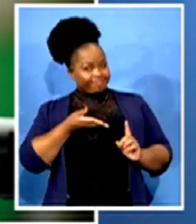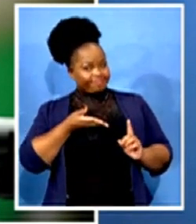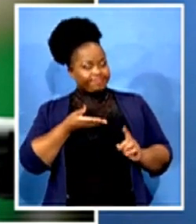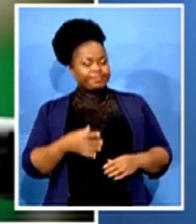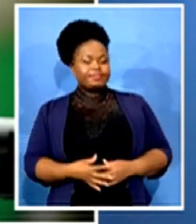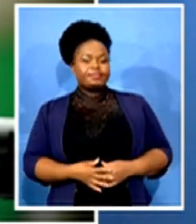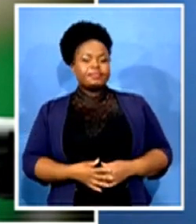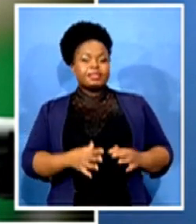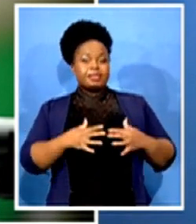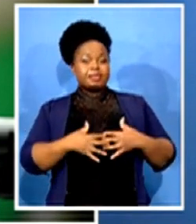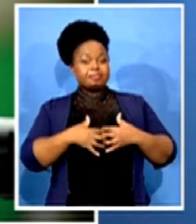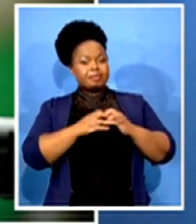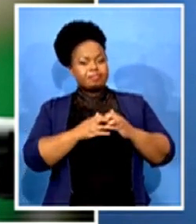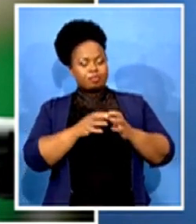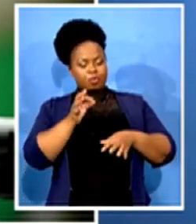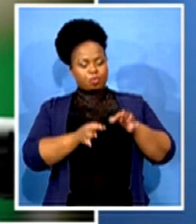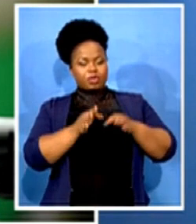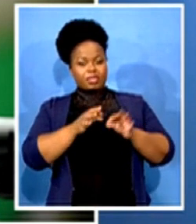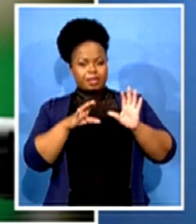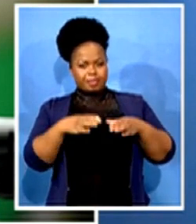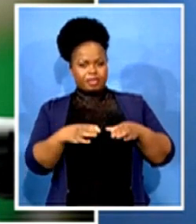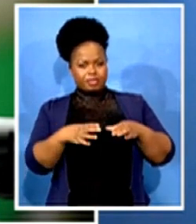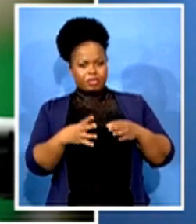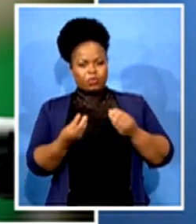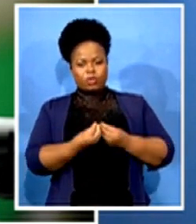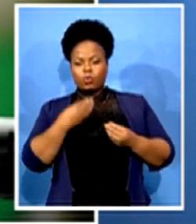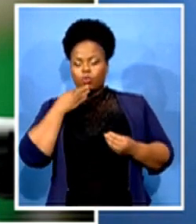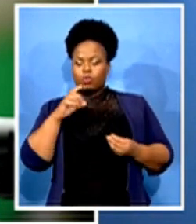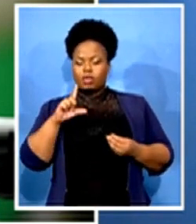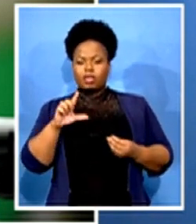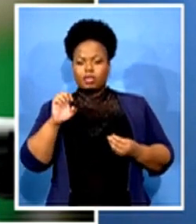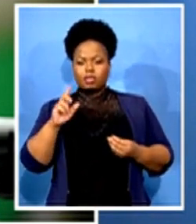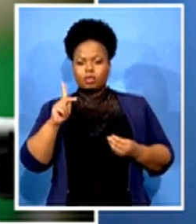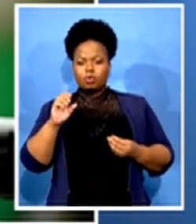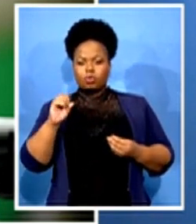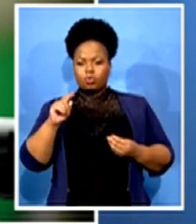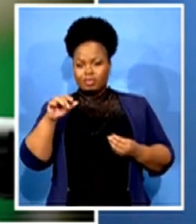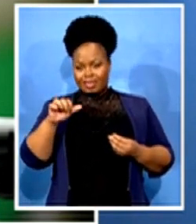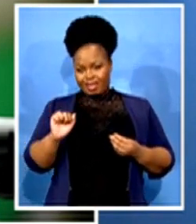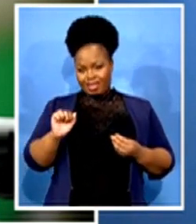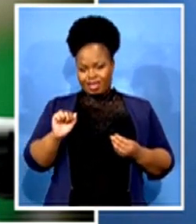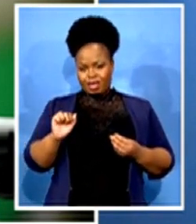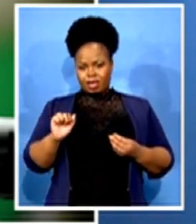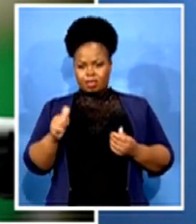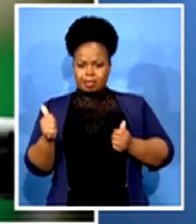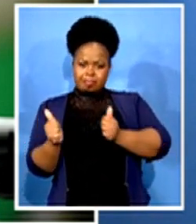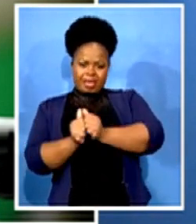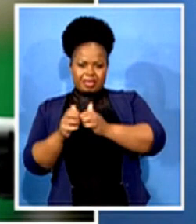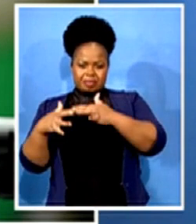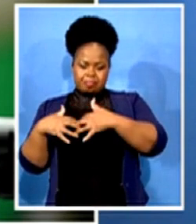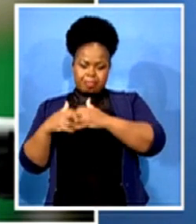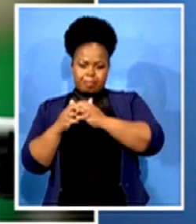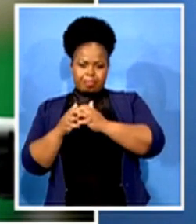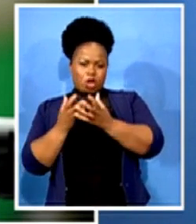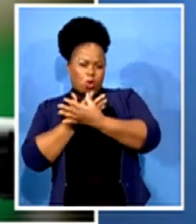together with Lakota he was openly boasting to say he's going back to parliament in his